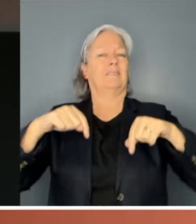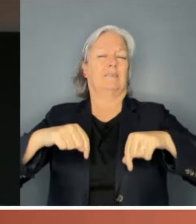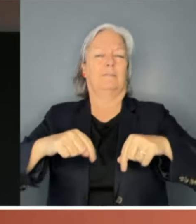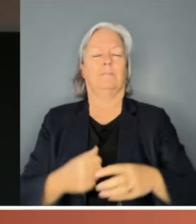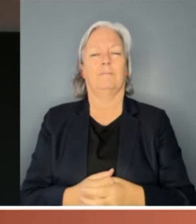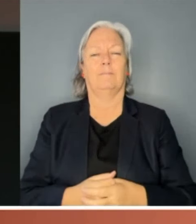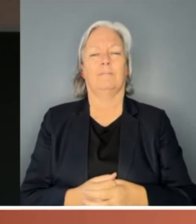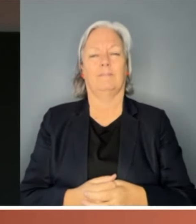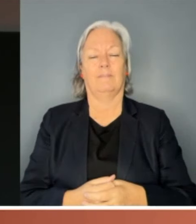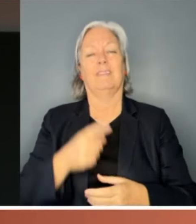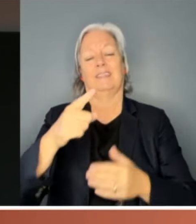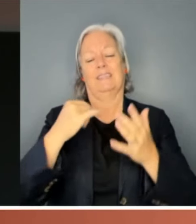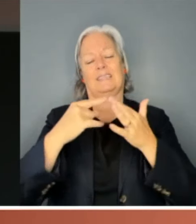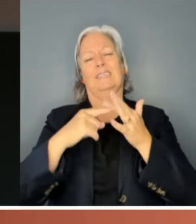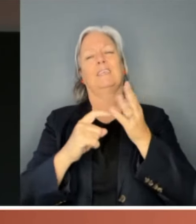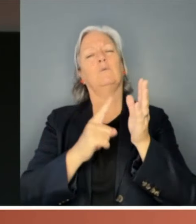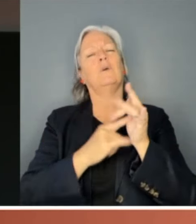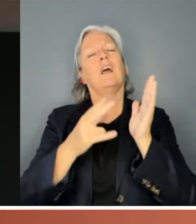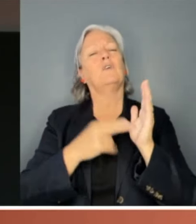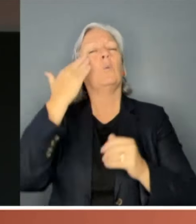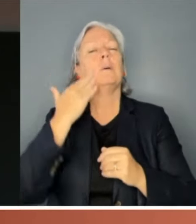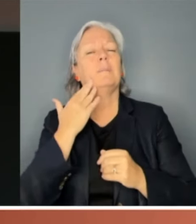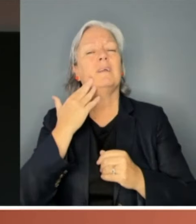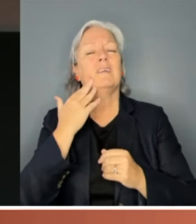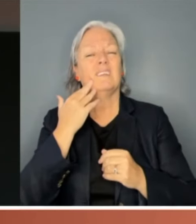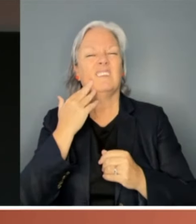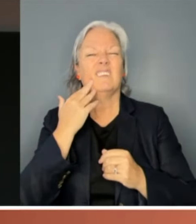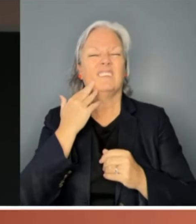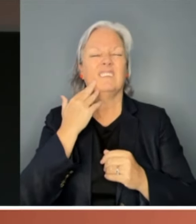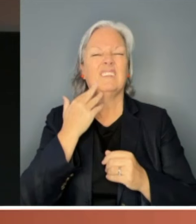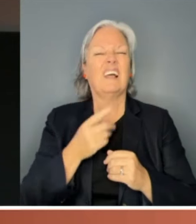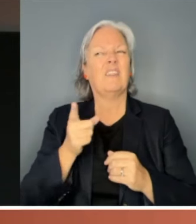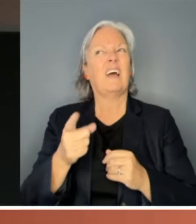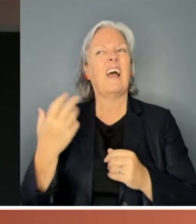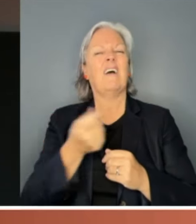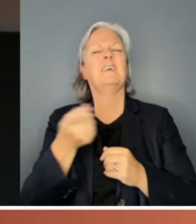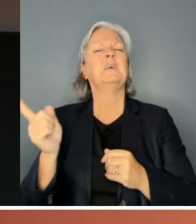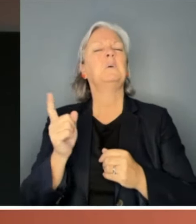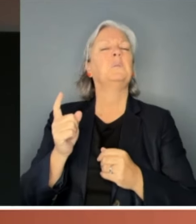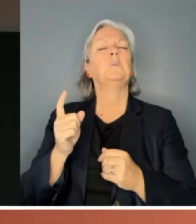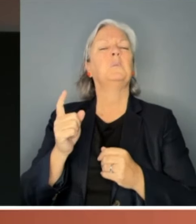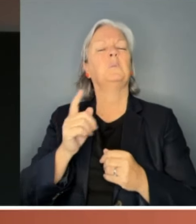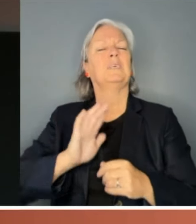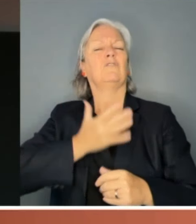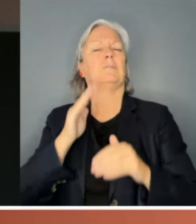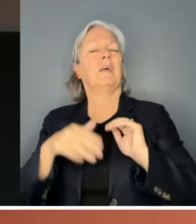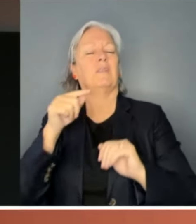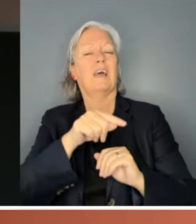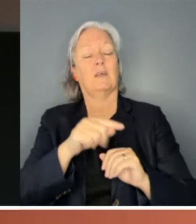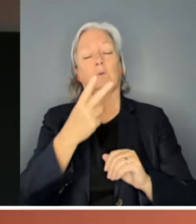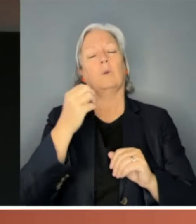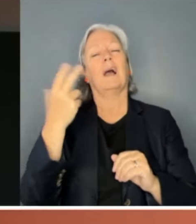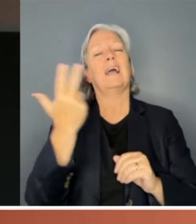sexualisation of women is of ongoing smutty interest. In 2018, Prime Minister Turnbull